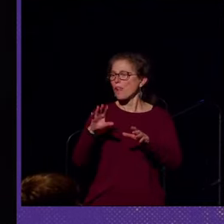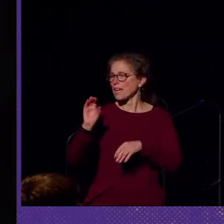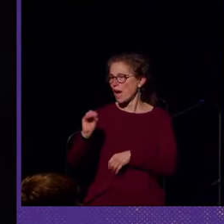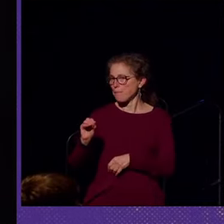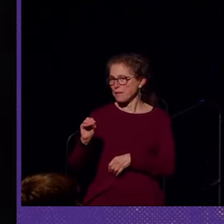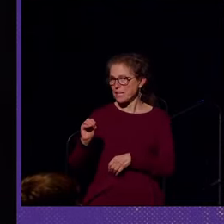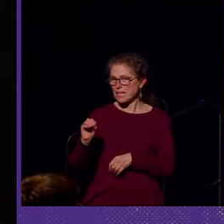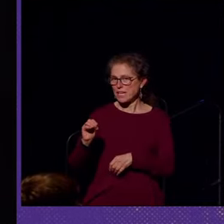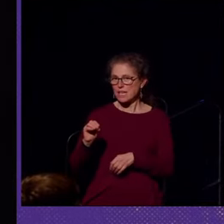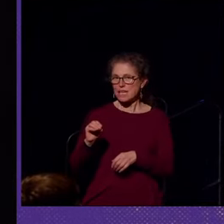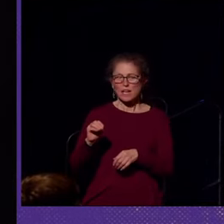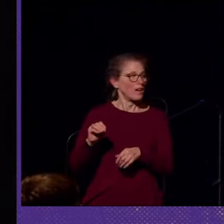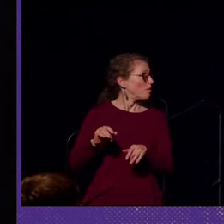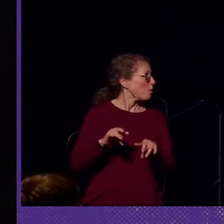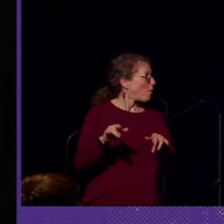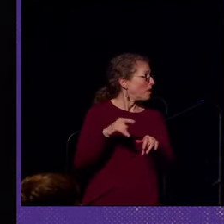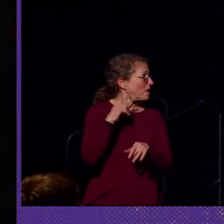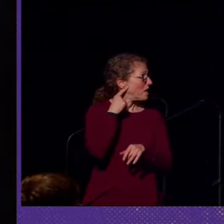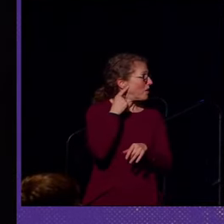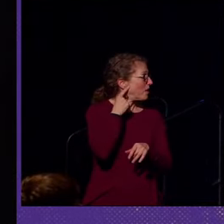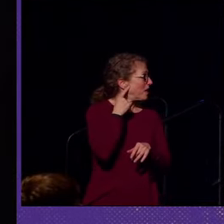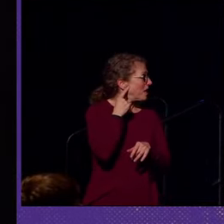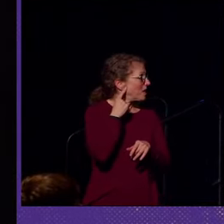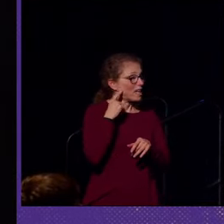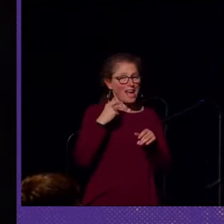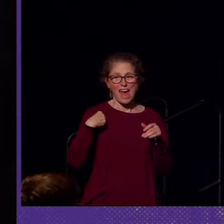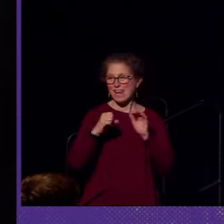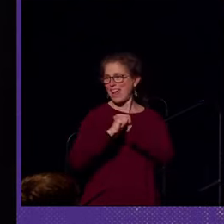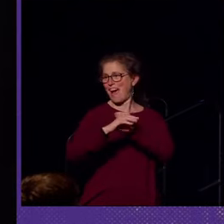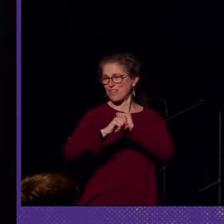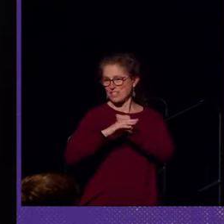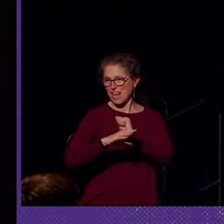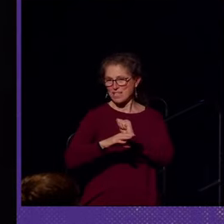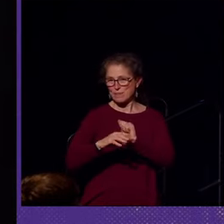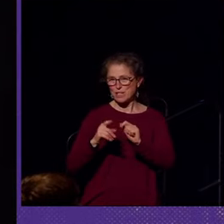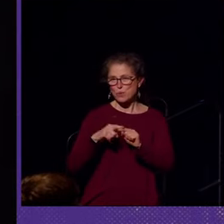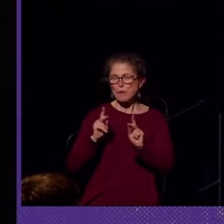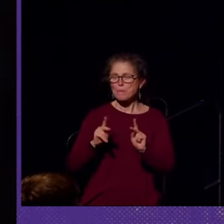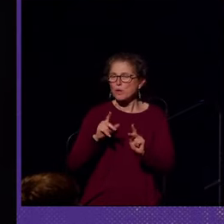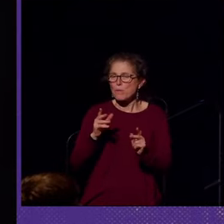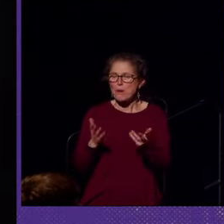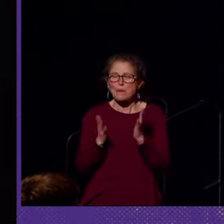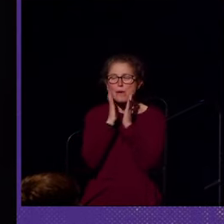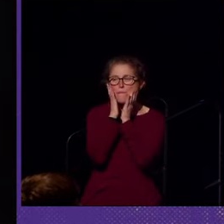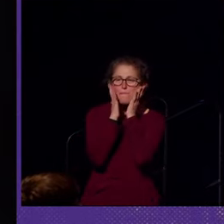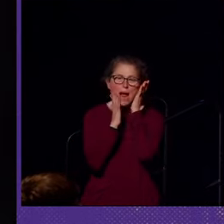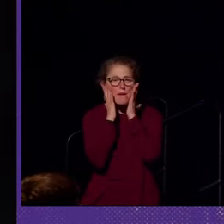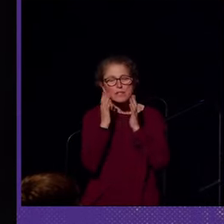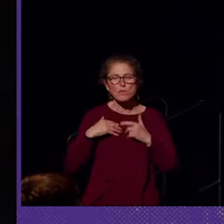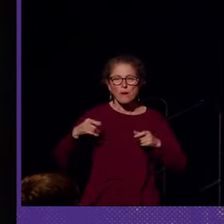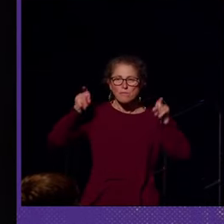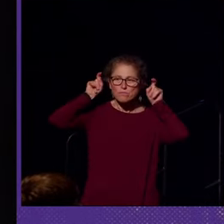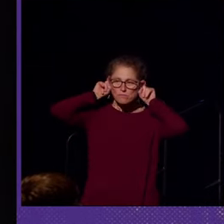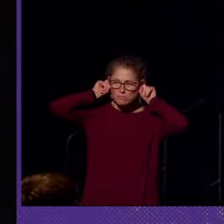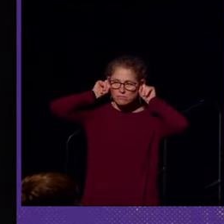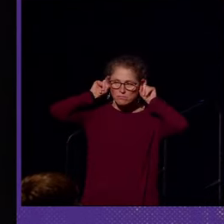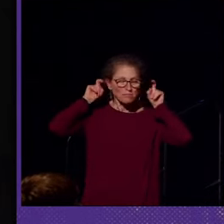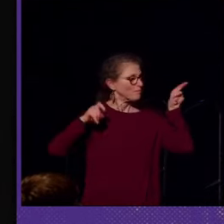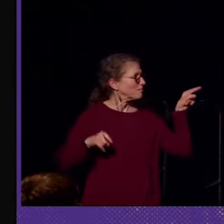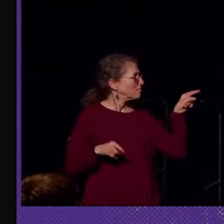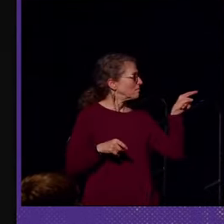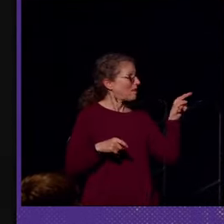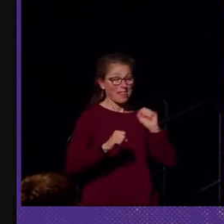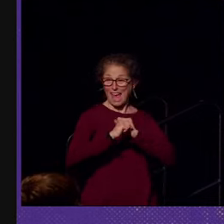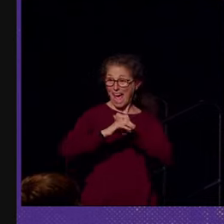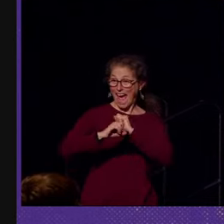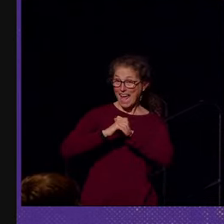Victorian Hearing, targeted their advertisement to people who might be embarrassed to wear hearing aids. The